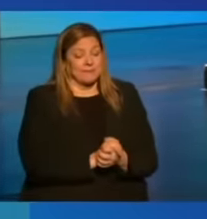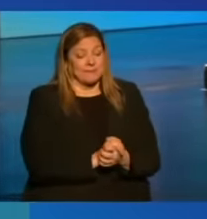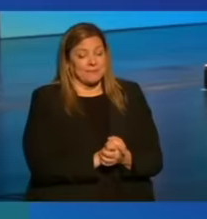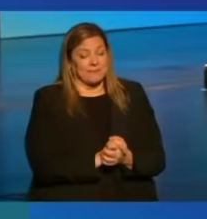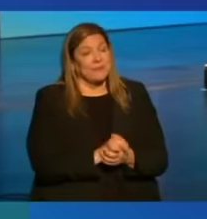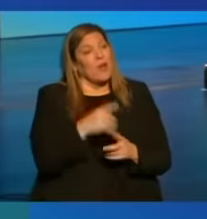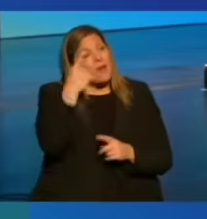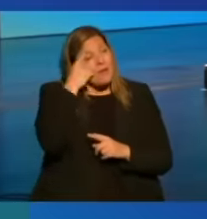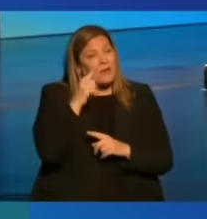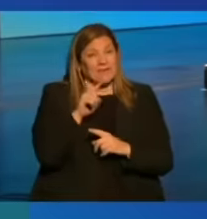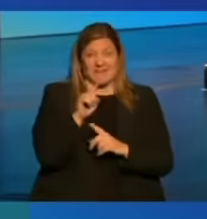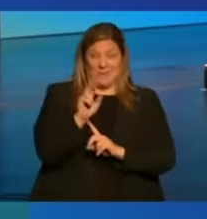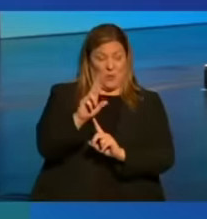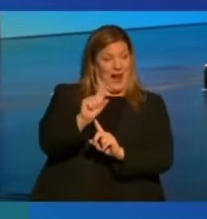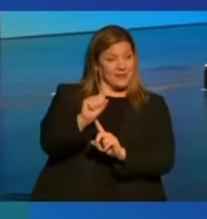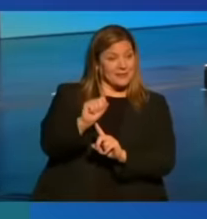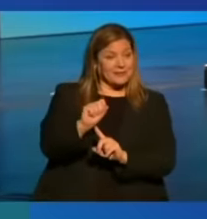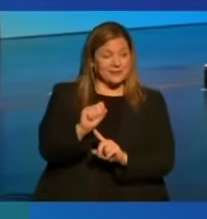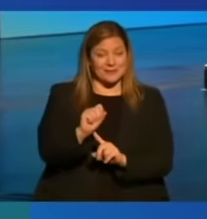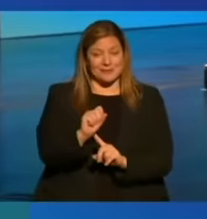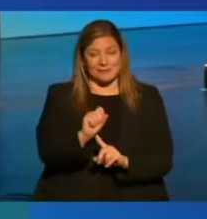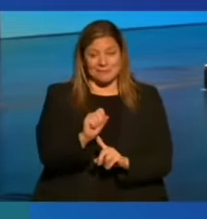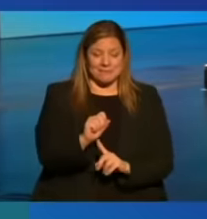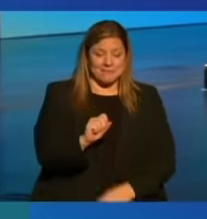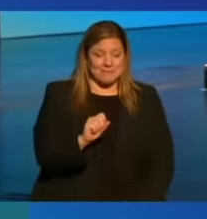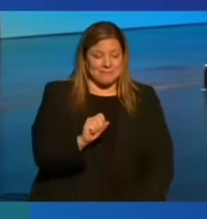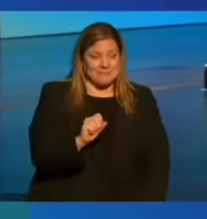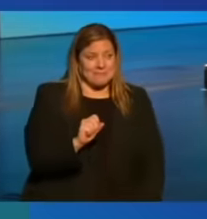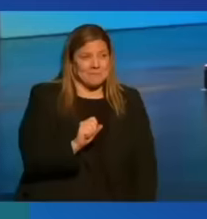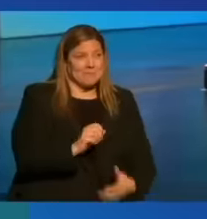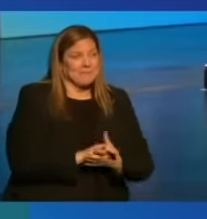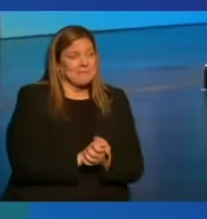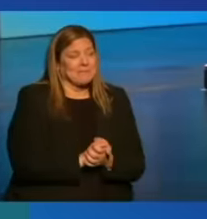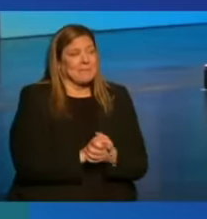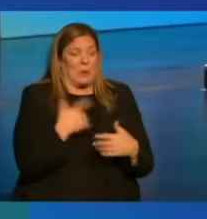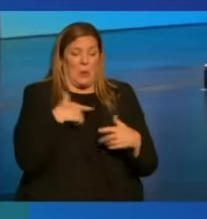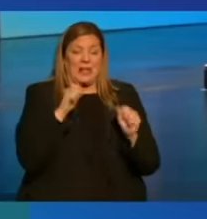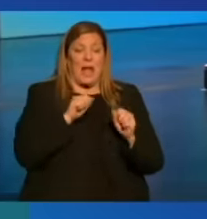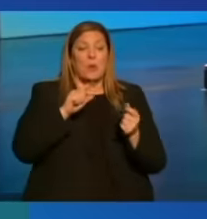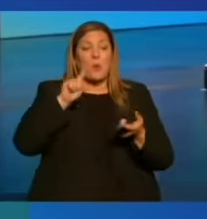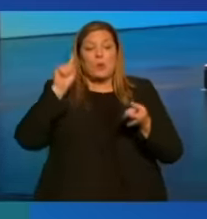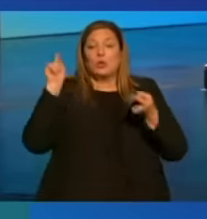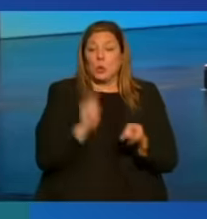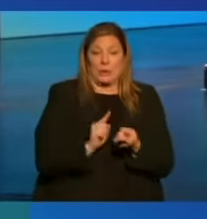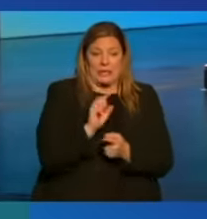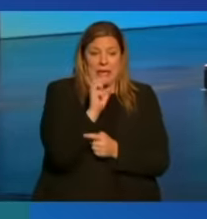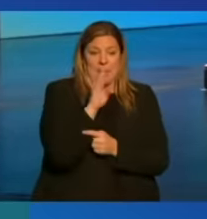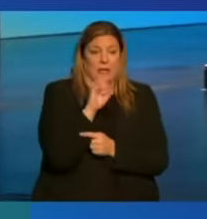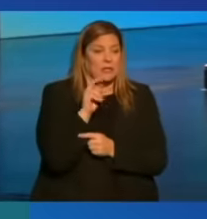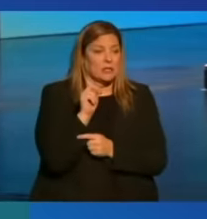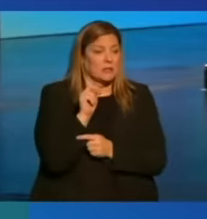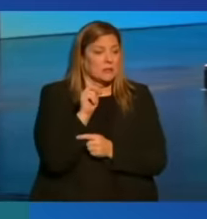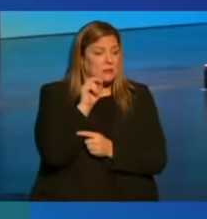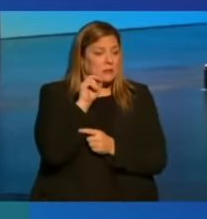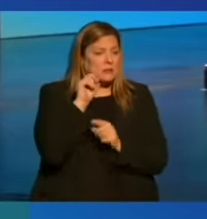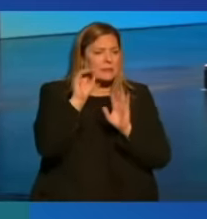So the United States could reduce its emissions down to zero tomorrow.